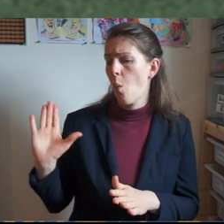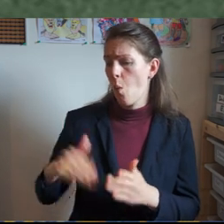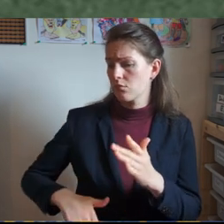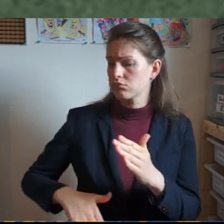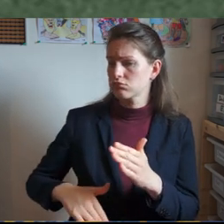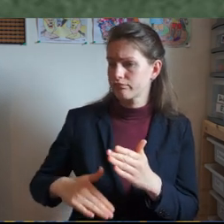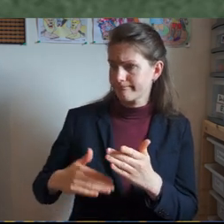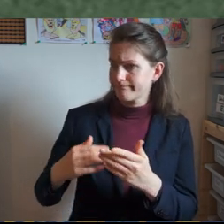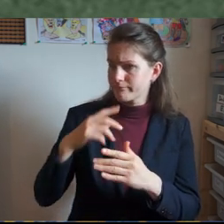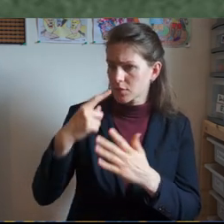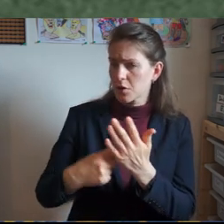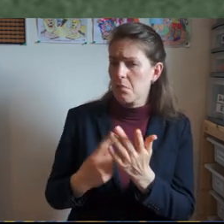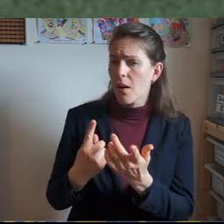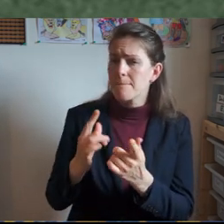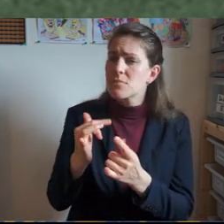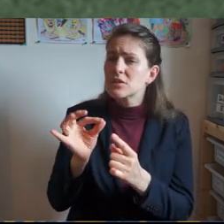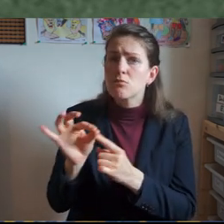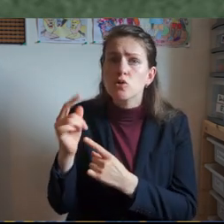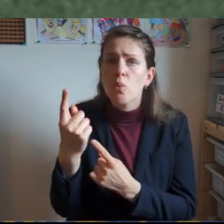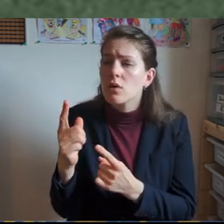Which one have I not kept?